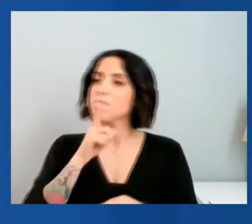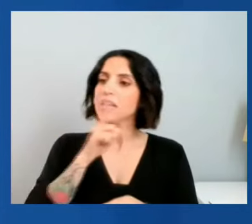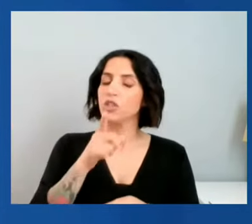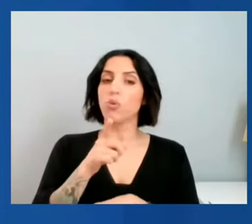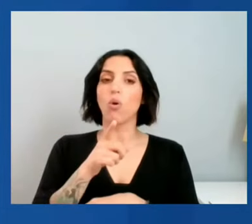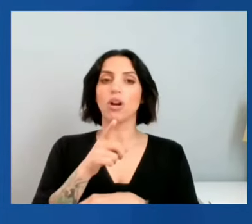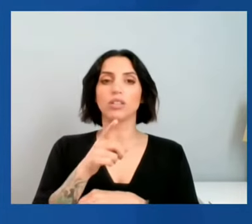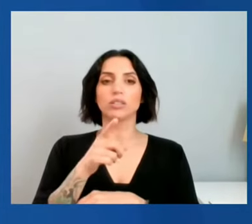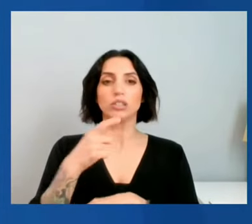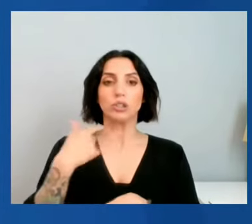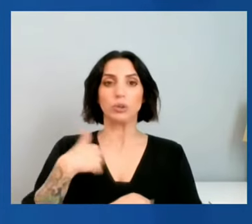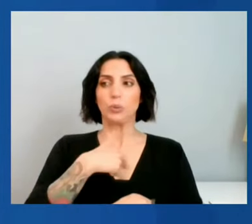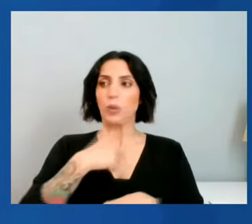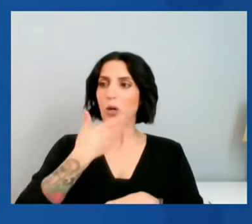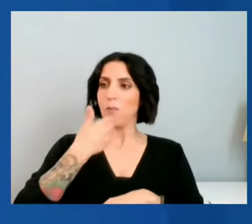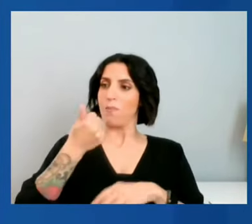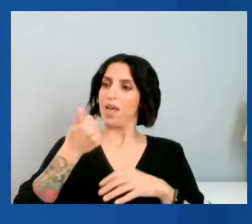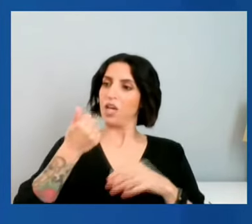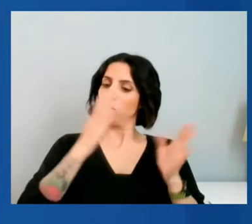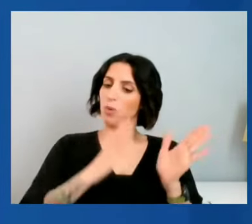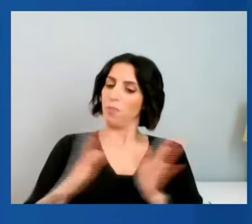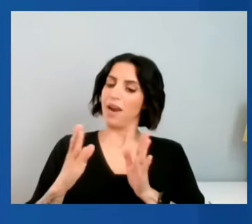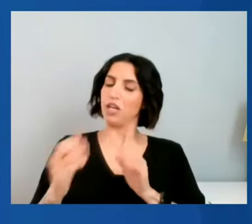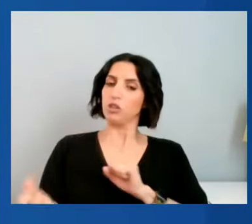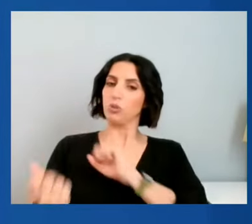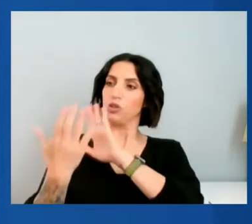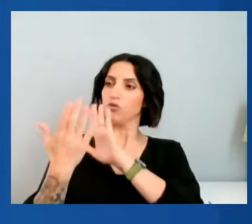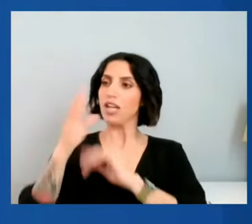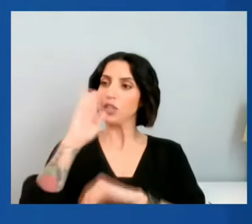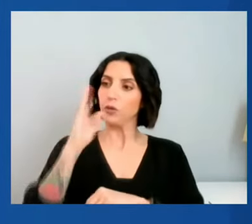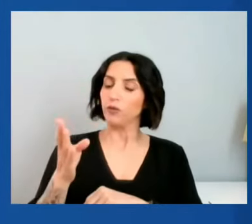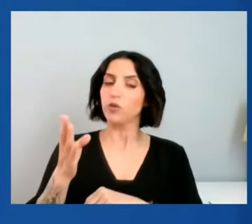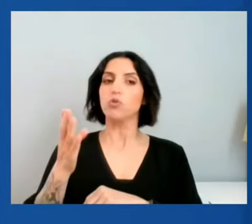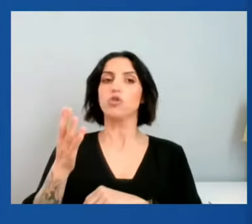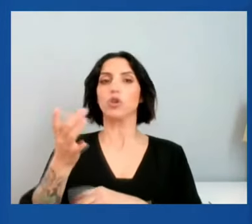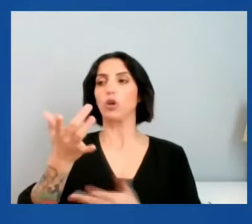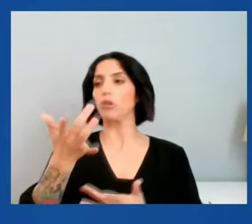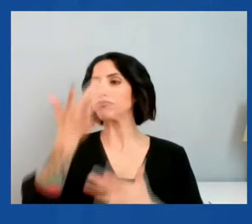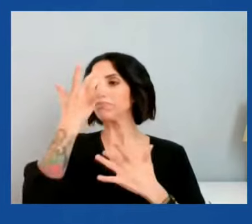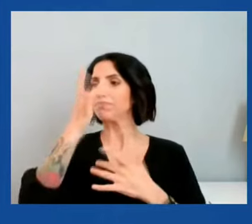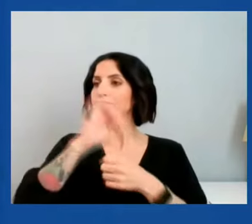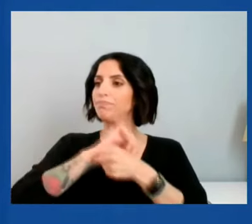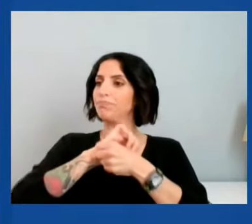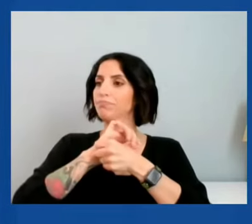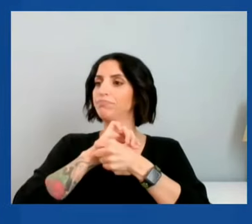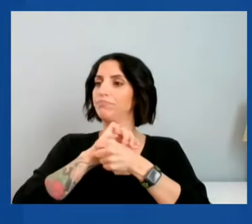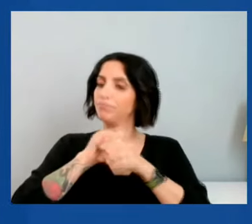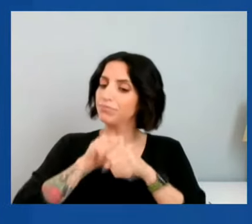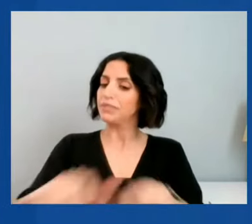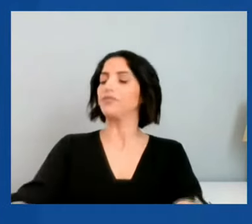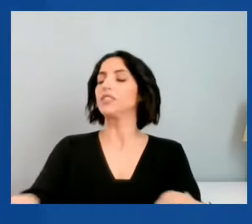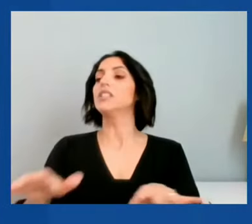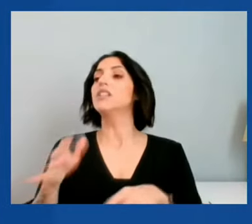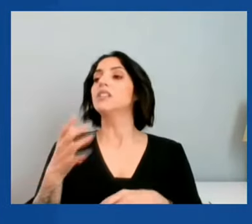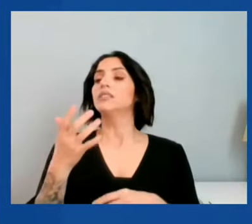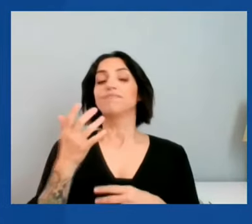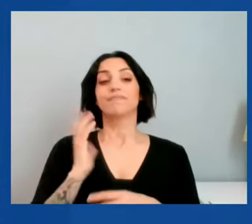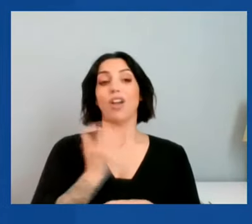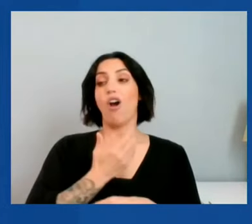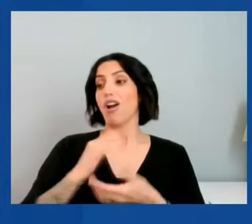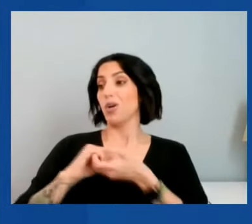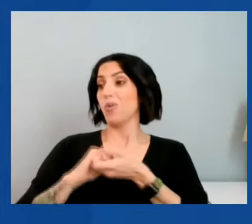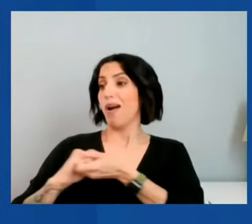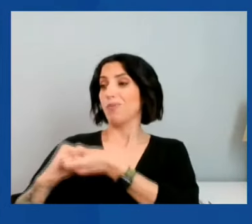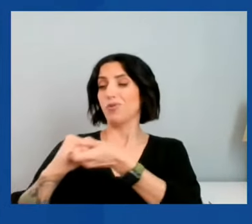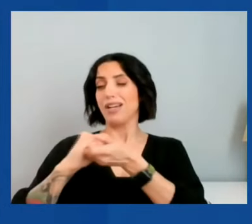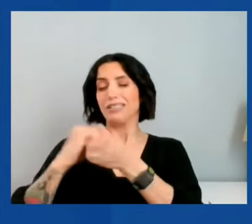are better prepared to address future pandemics. Our cooperation is really extensive and I